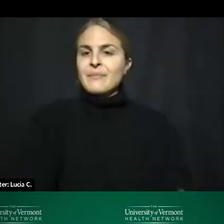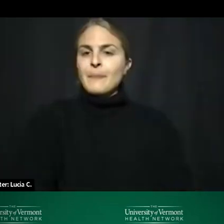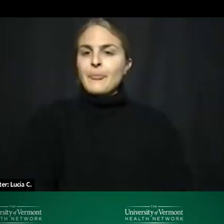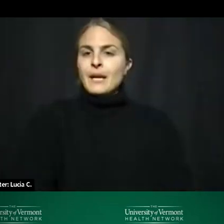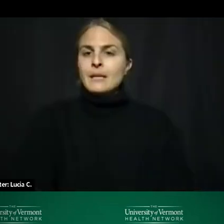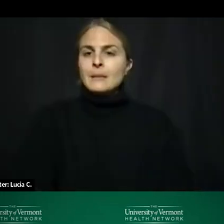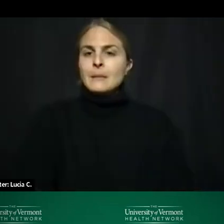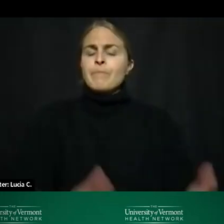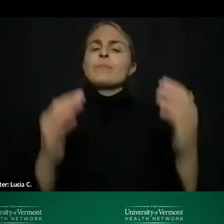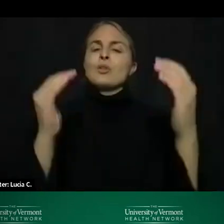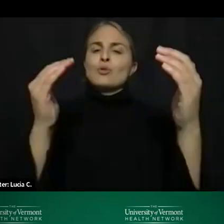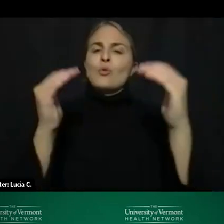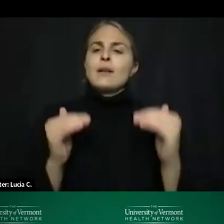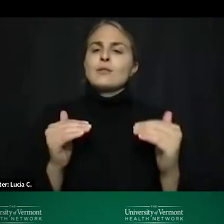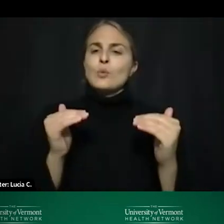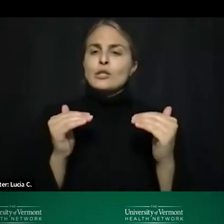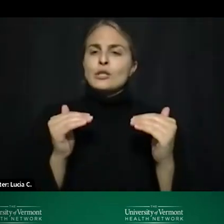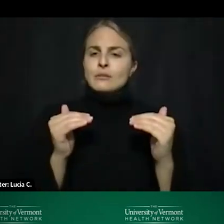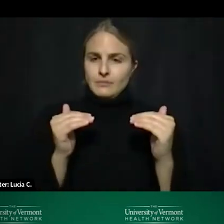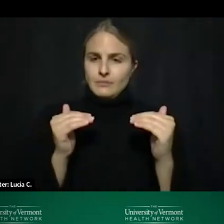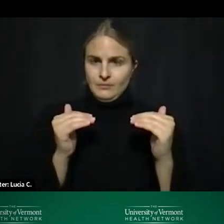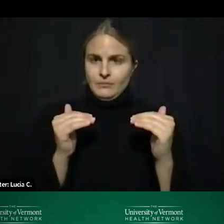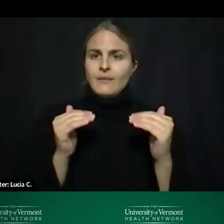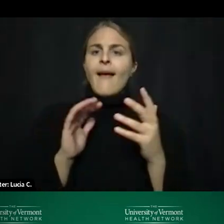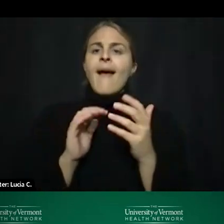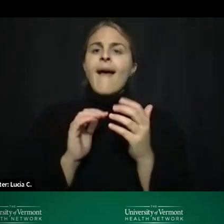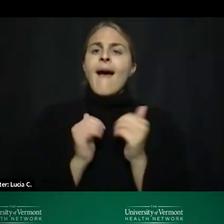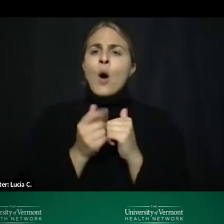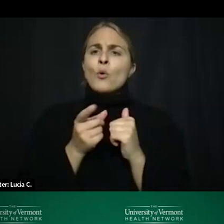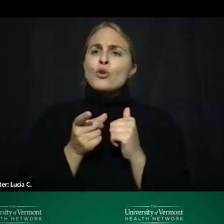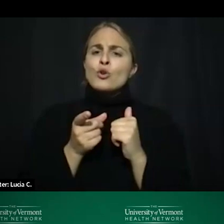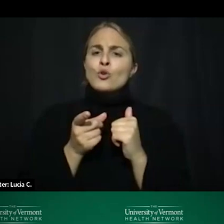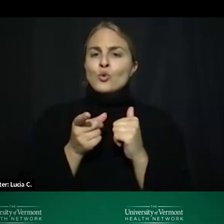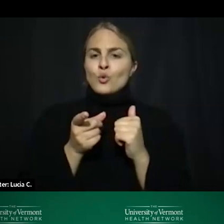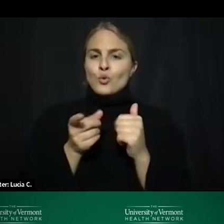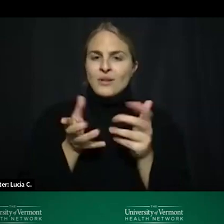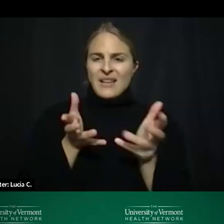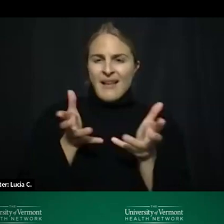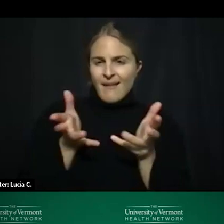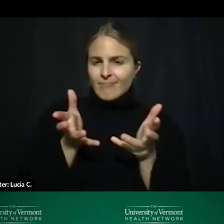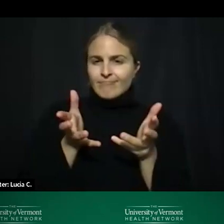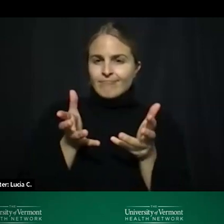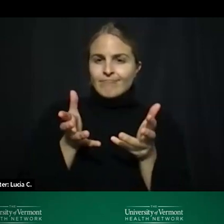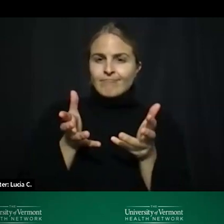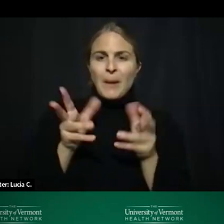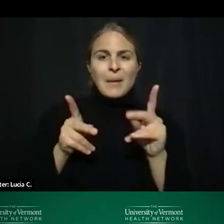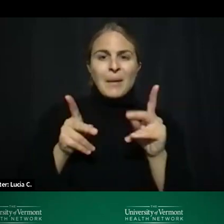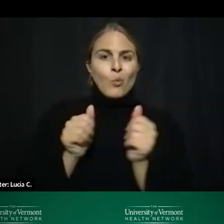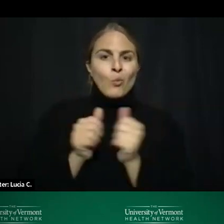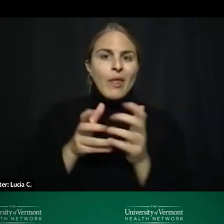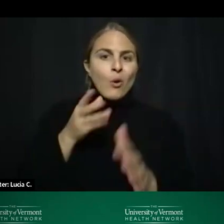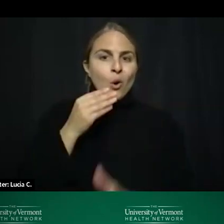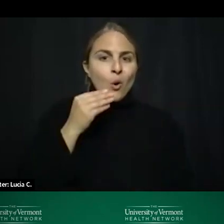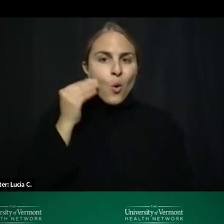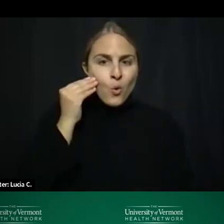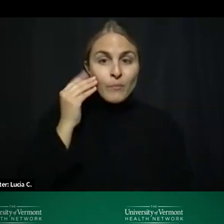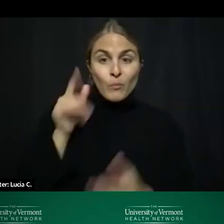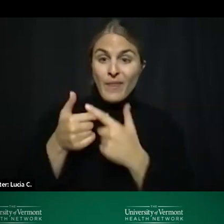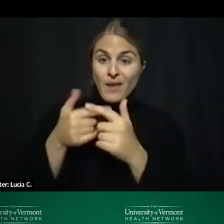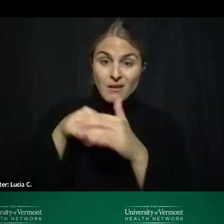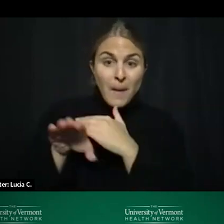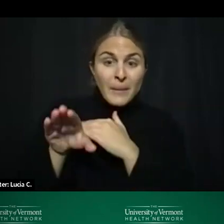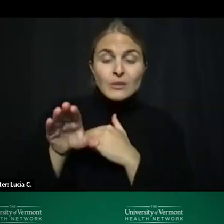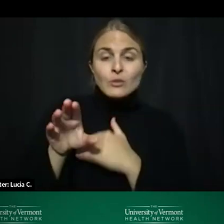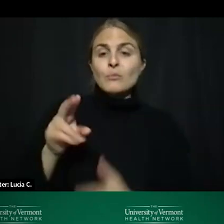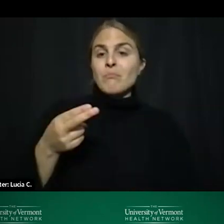so the next question is um how will you handle homeless individuals who come into the mental health urgent care um could